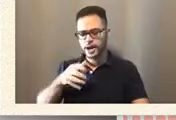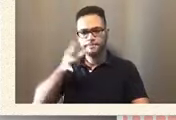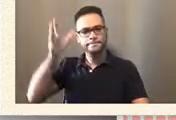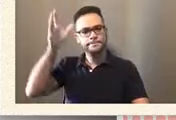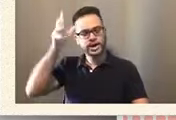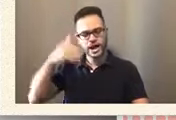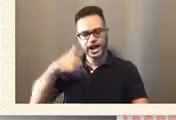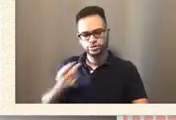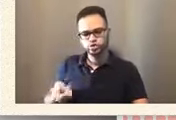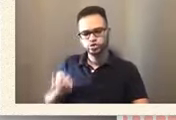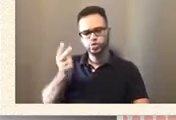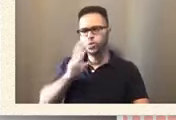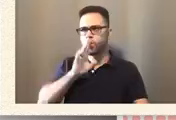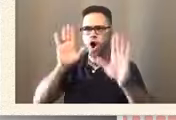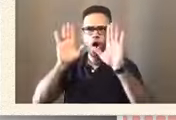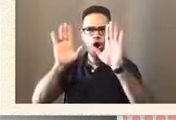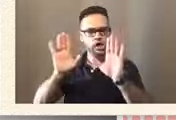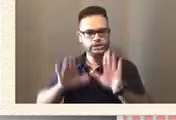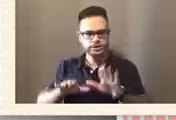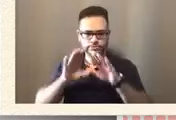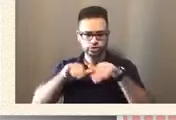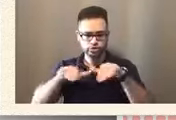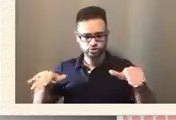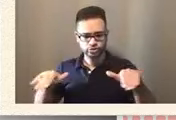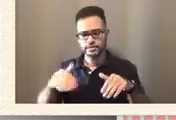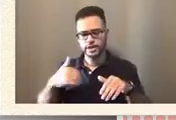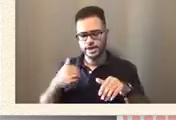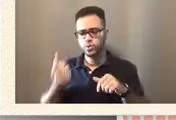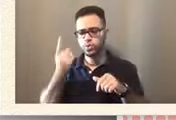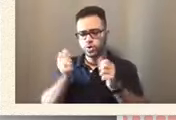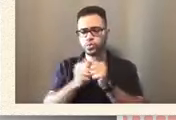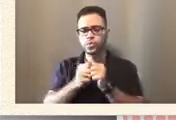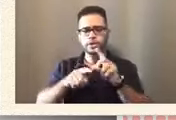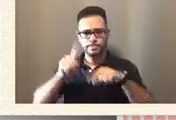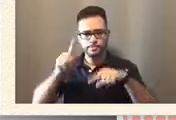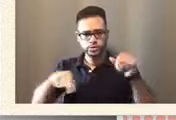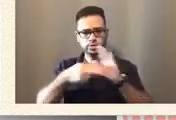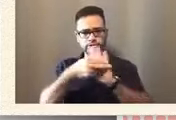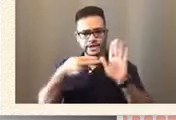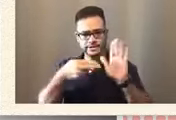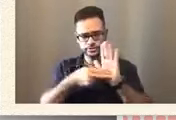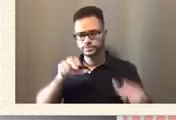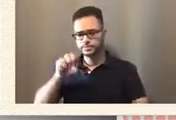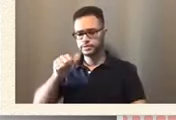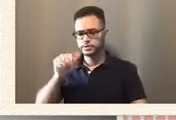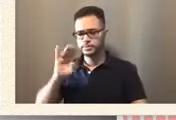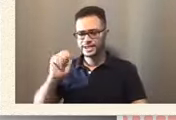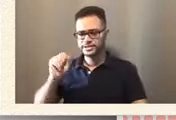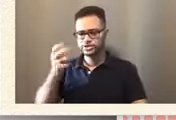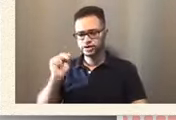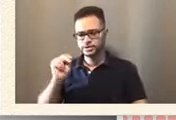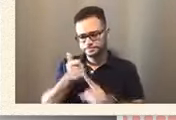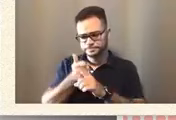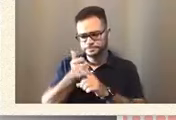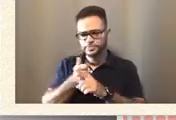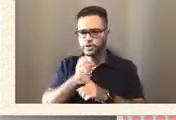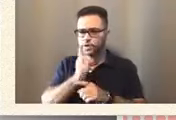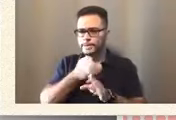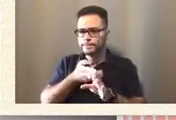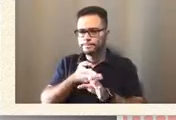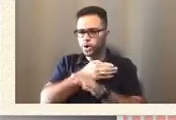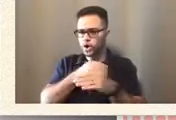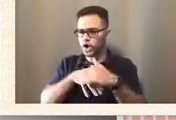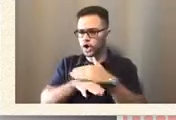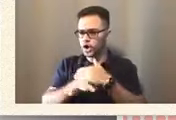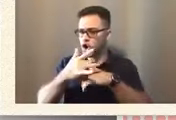One of them with multiple diagnosis. Sebastian has, well, he's a preemie. He's a miracle baby. He was born at six months. He